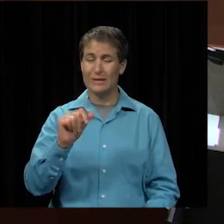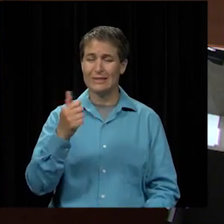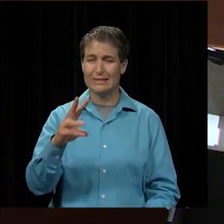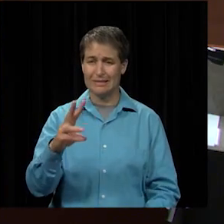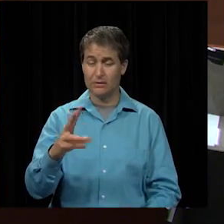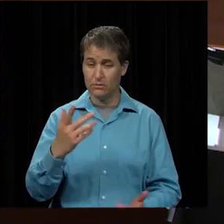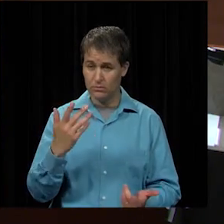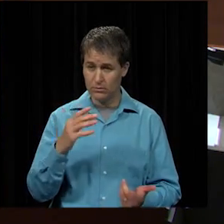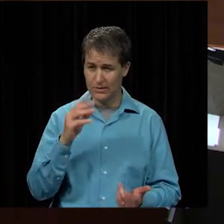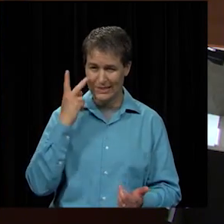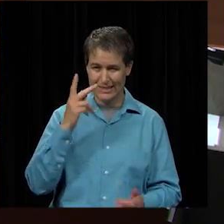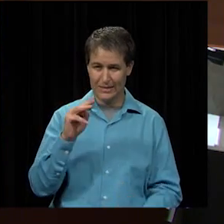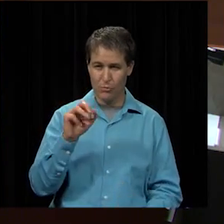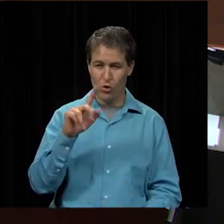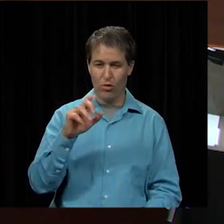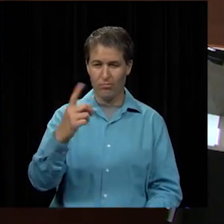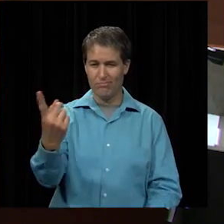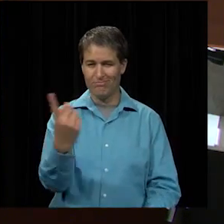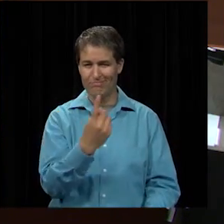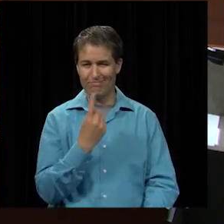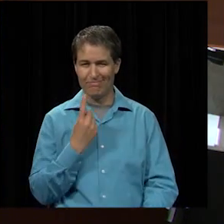And I see Merle walking to the front.